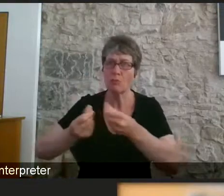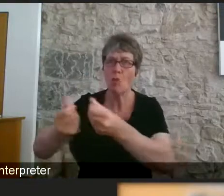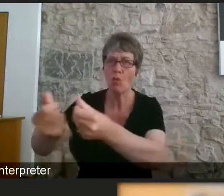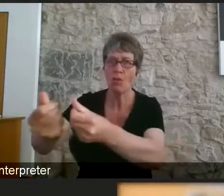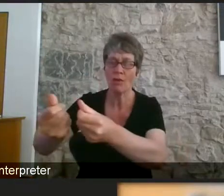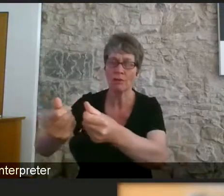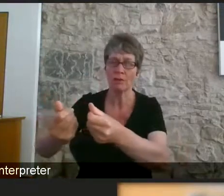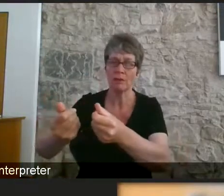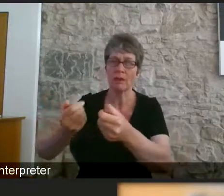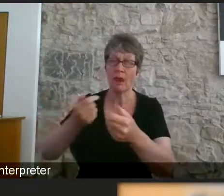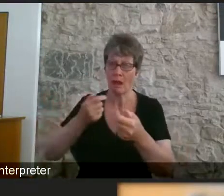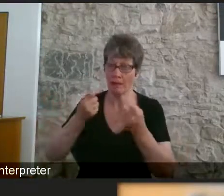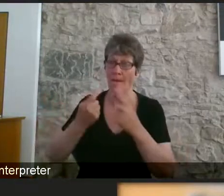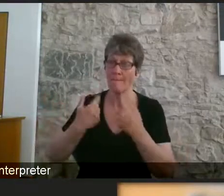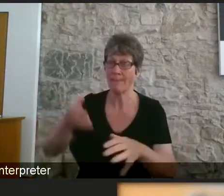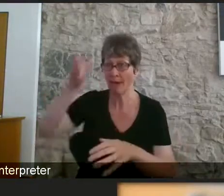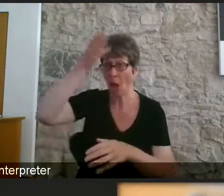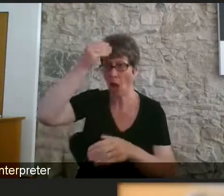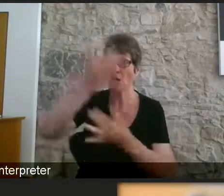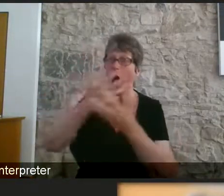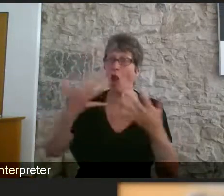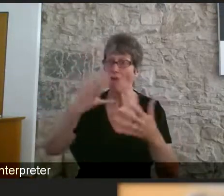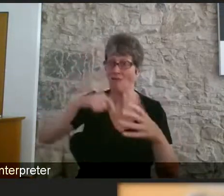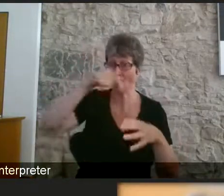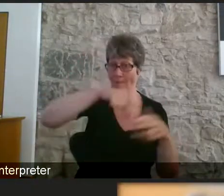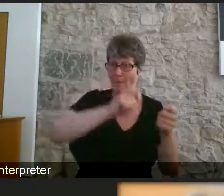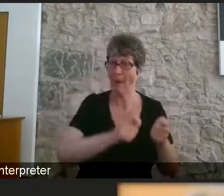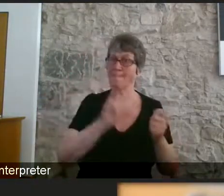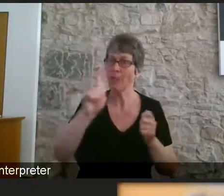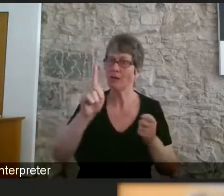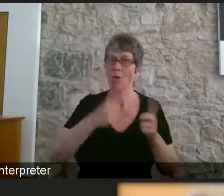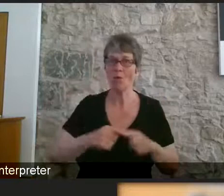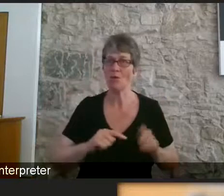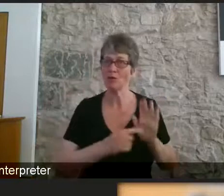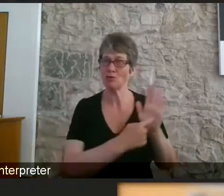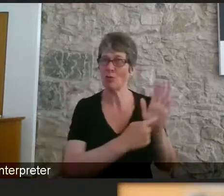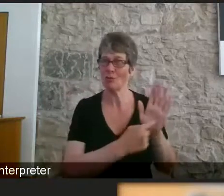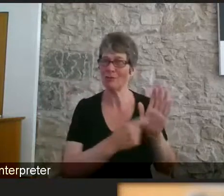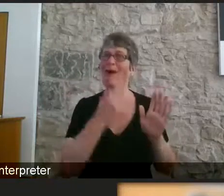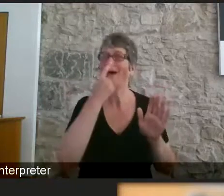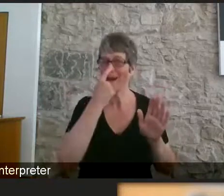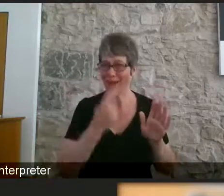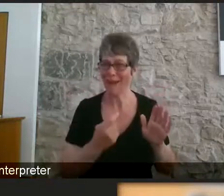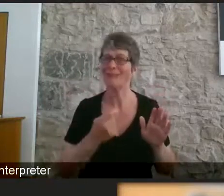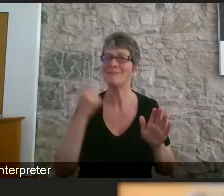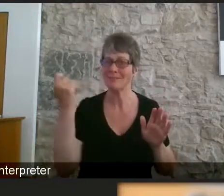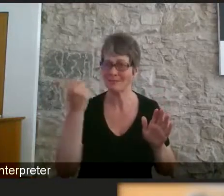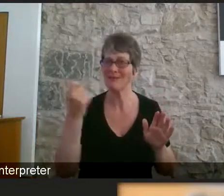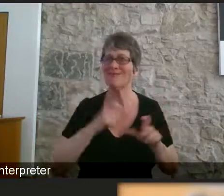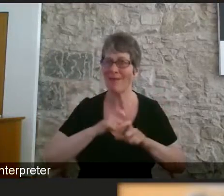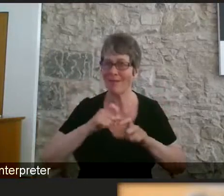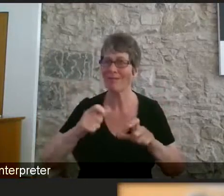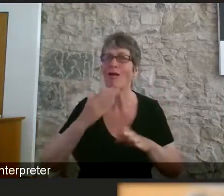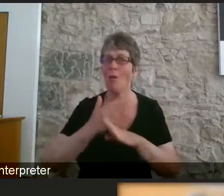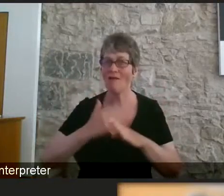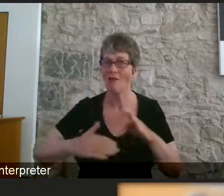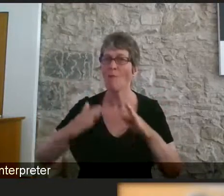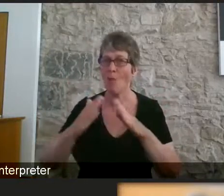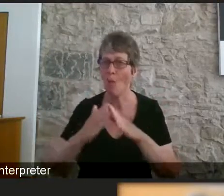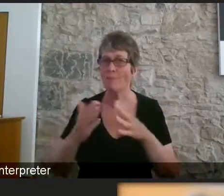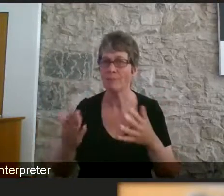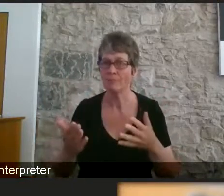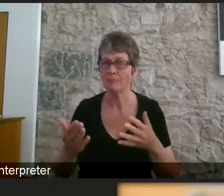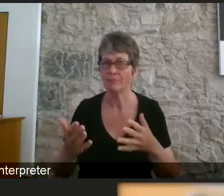We have learned a lot by doing that, but we have proven that it is workable. Also, in many cases, I think a lot of folks, certainly in my sorts of